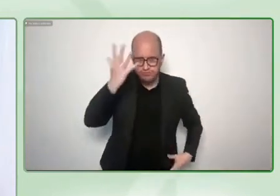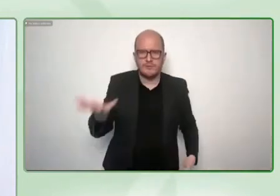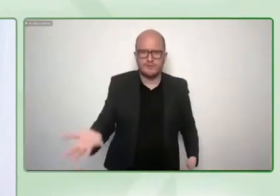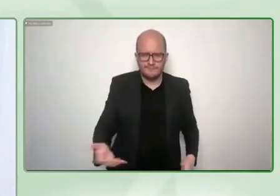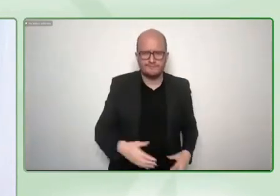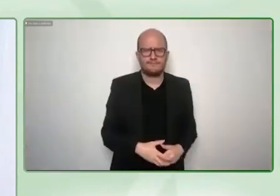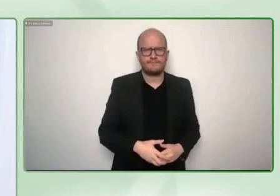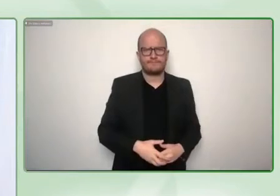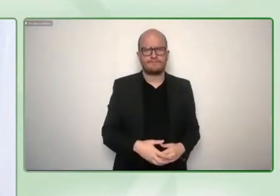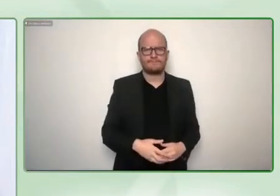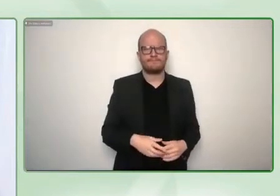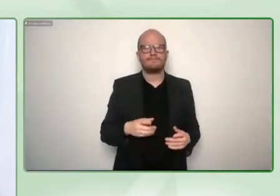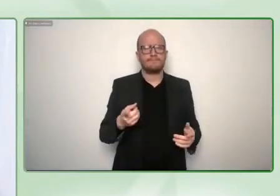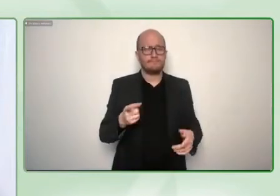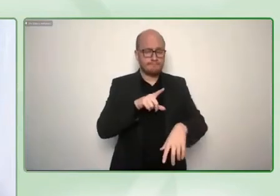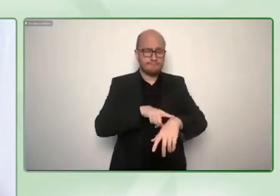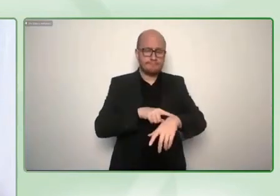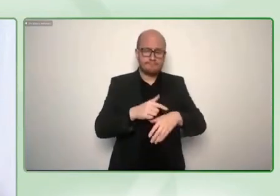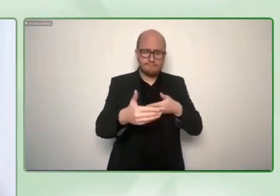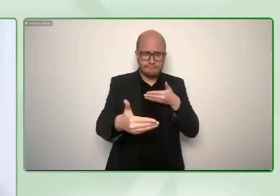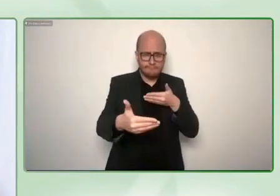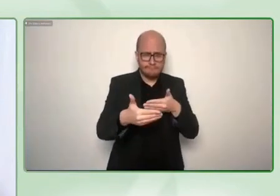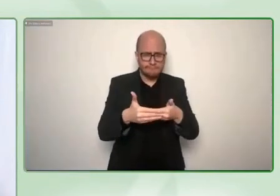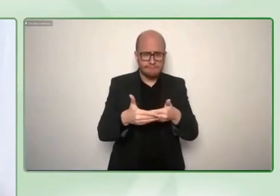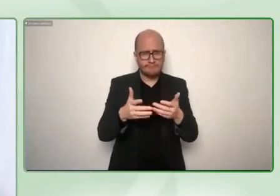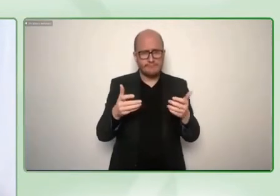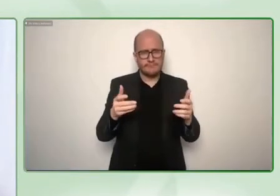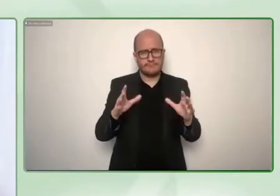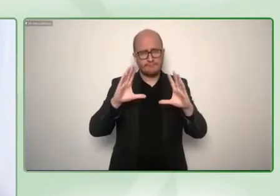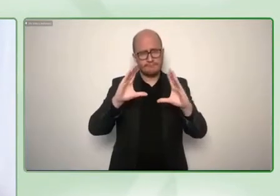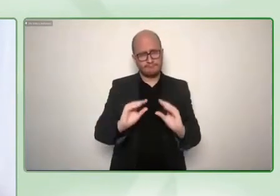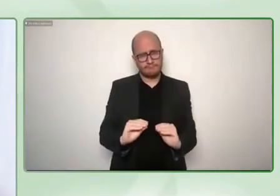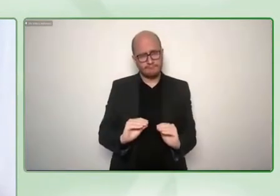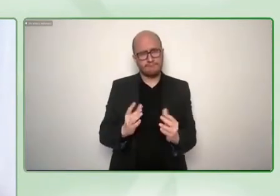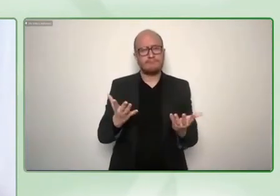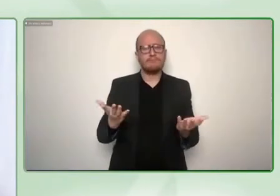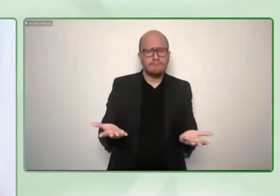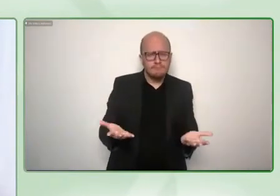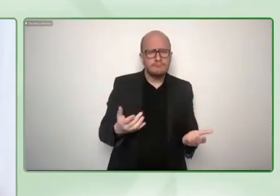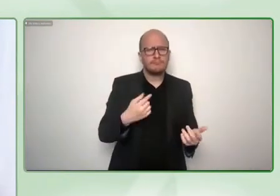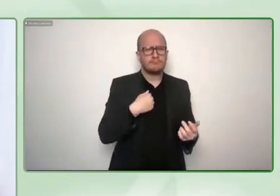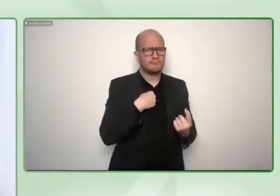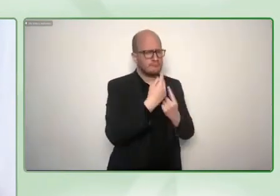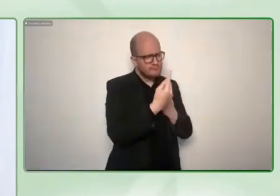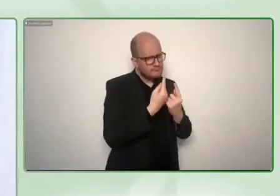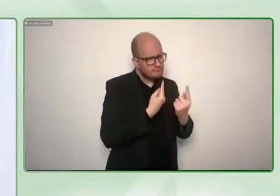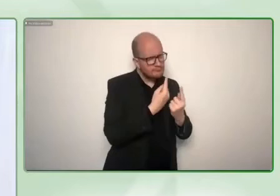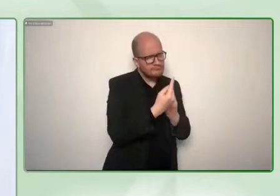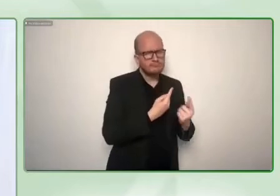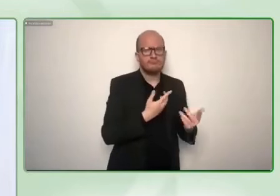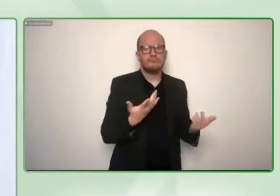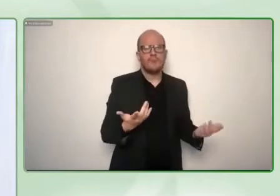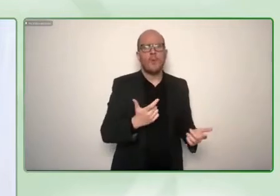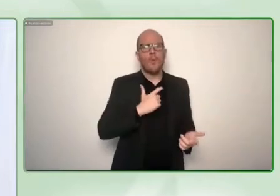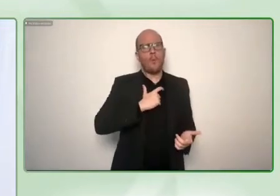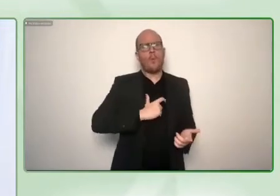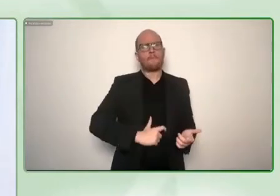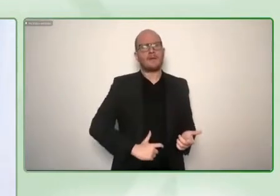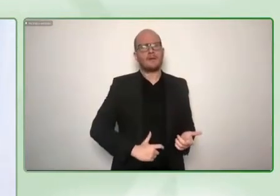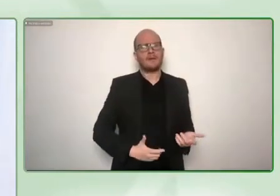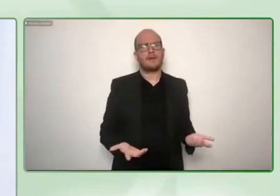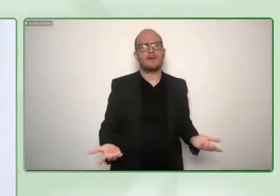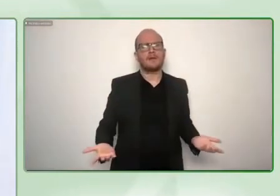research and maybe also from my experience uh would you how would you uh analyze a personality